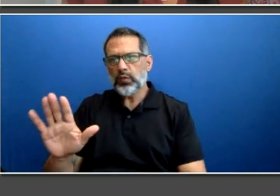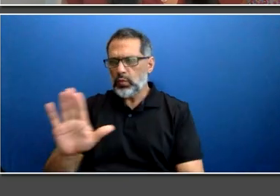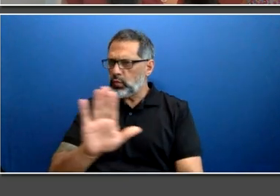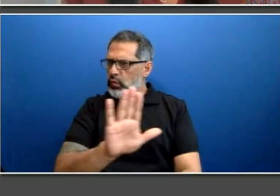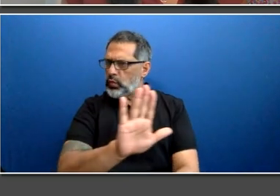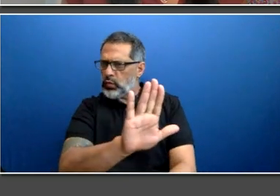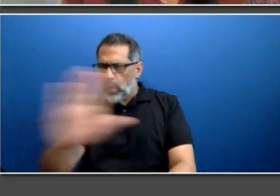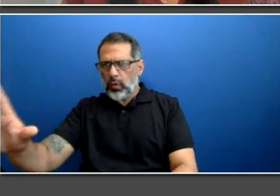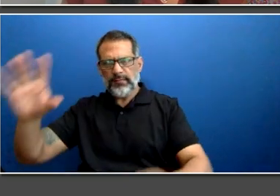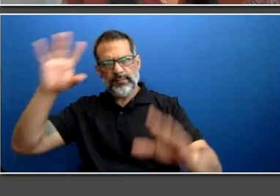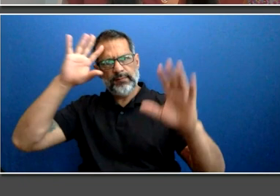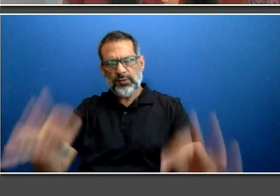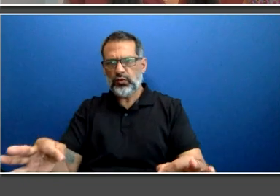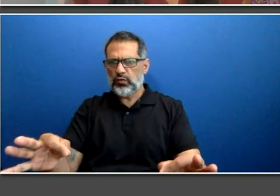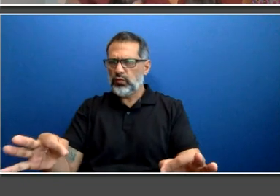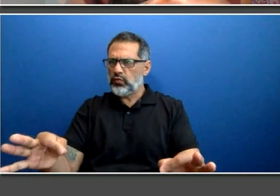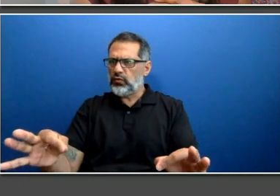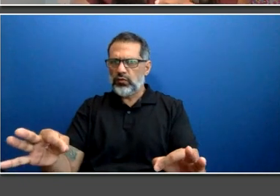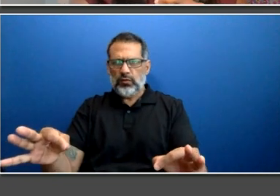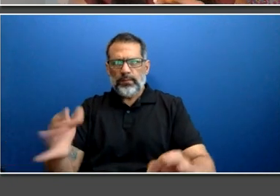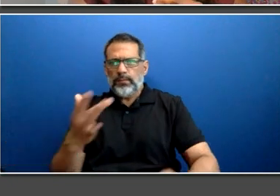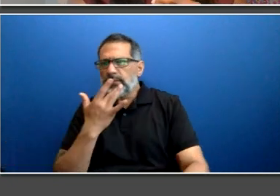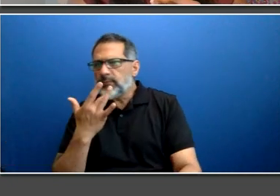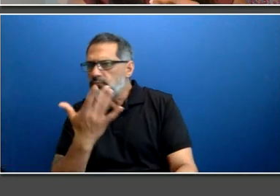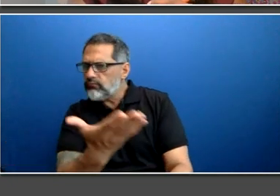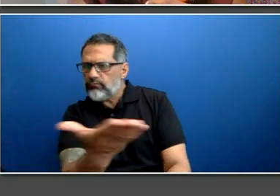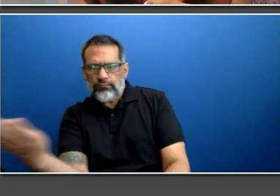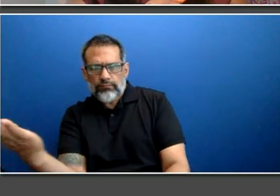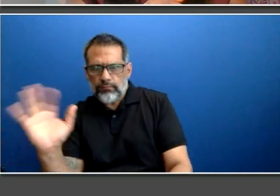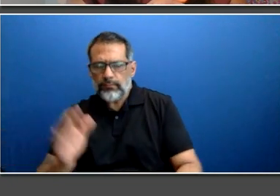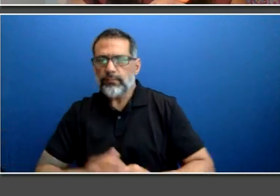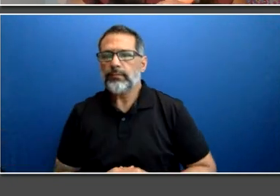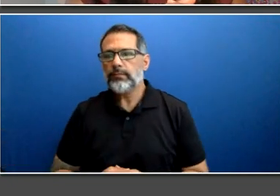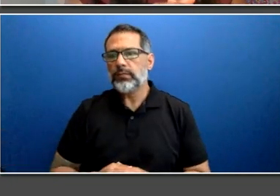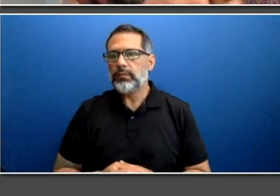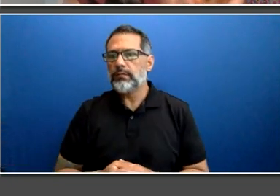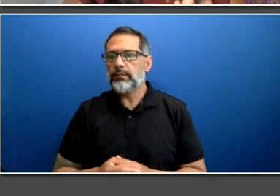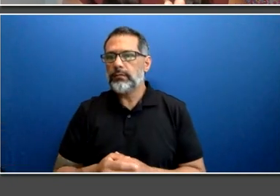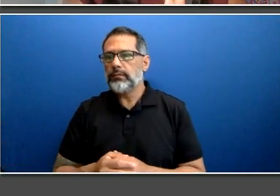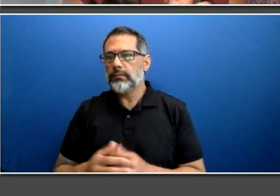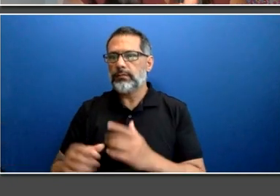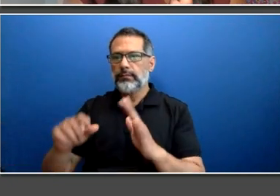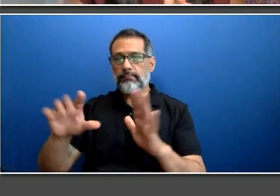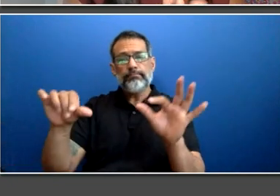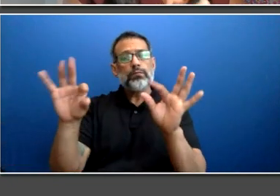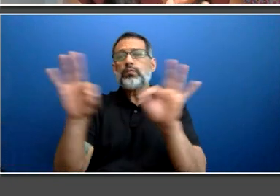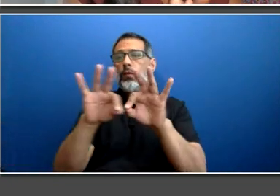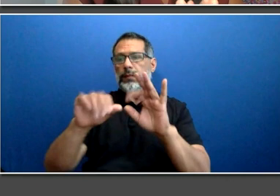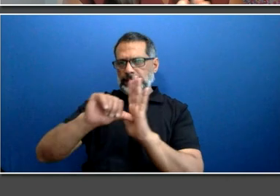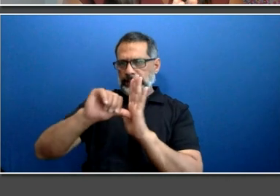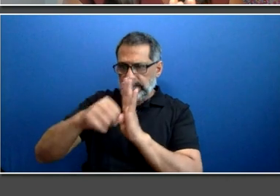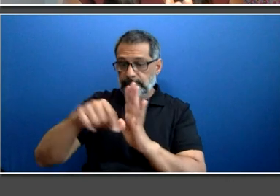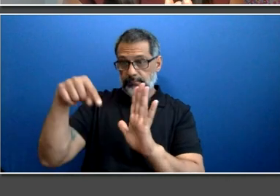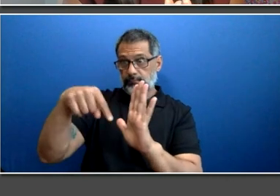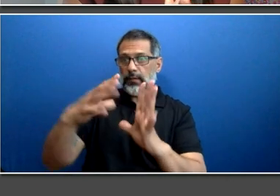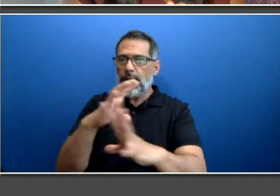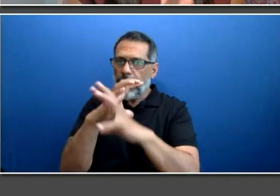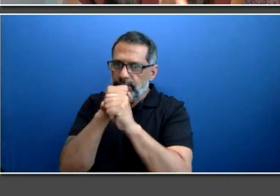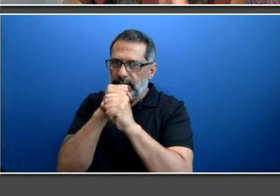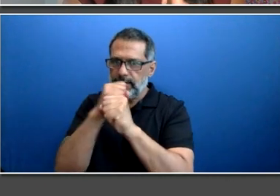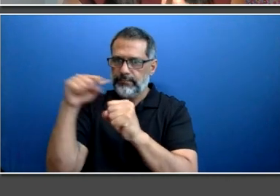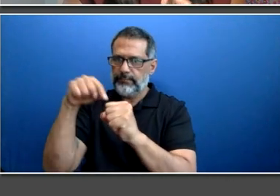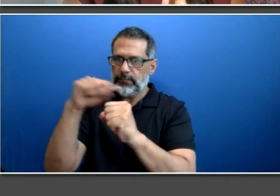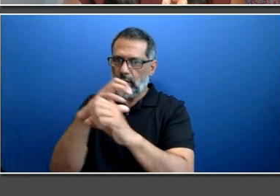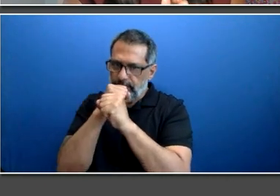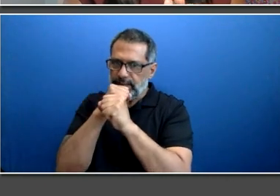I can't stress this enough, it is kept in strictest confidence. Your participation is appreciated because